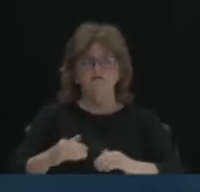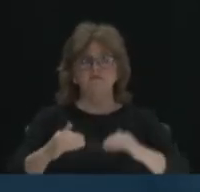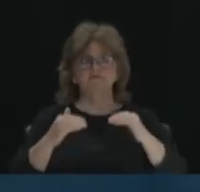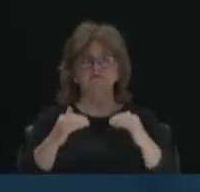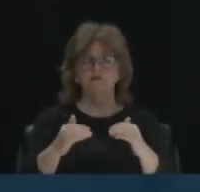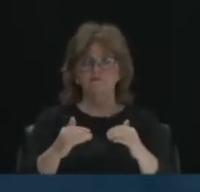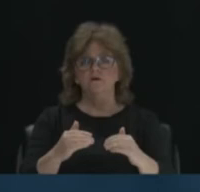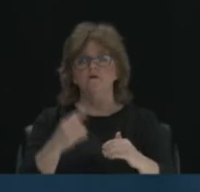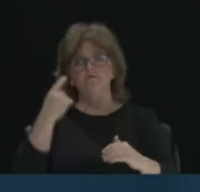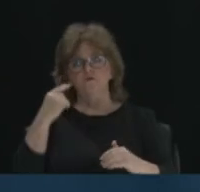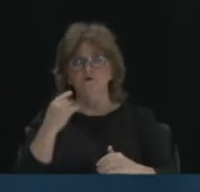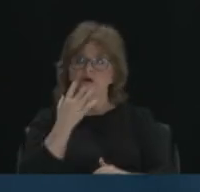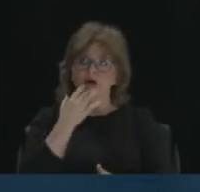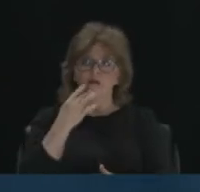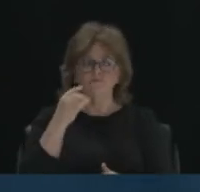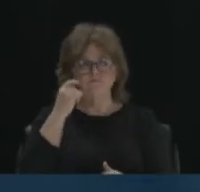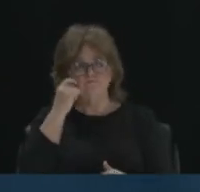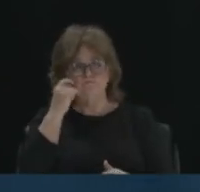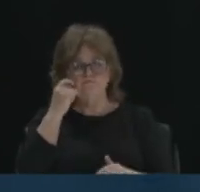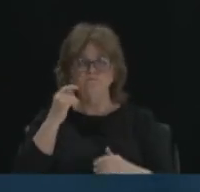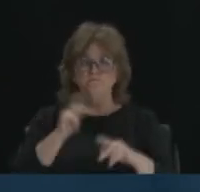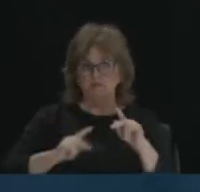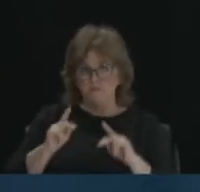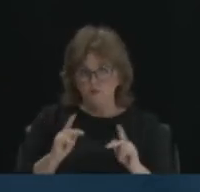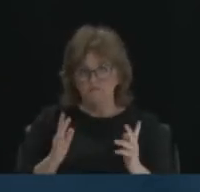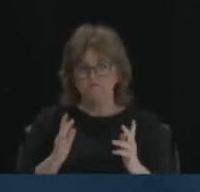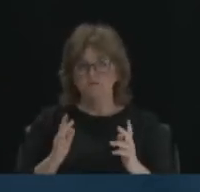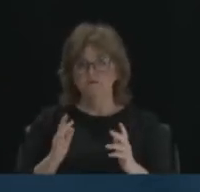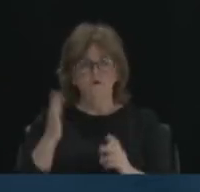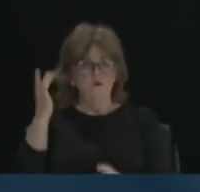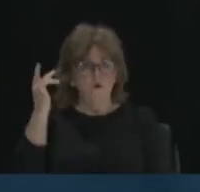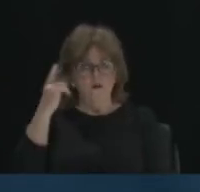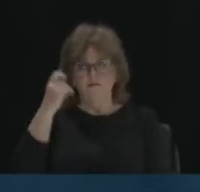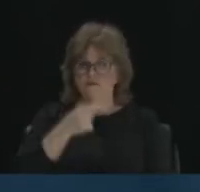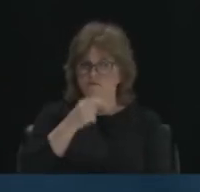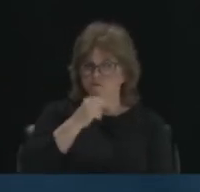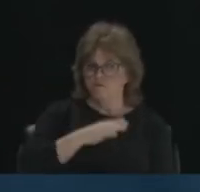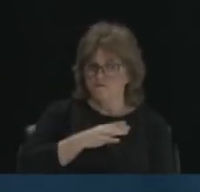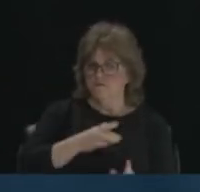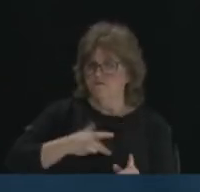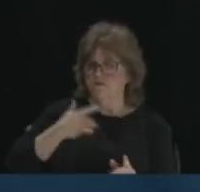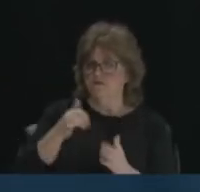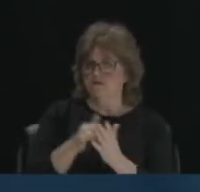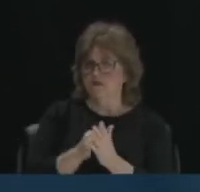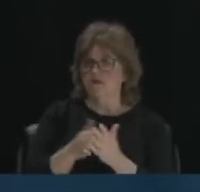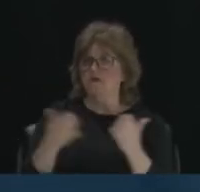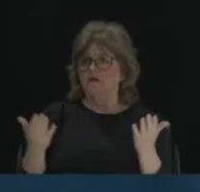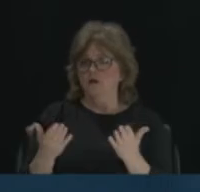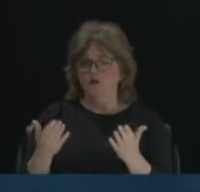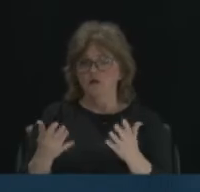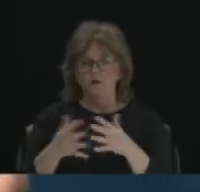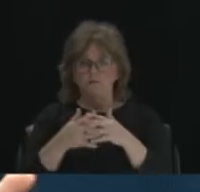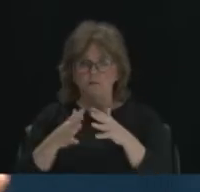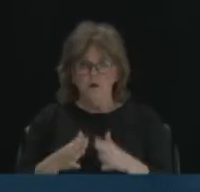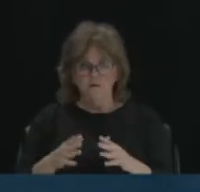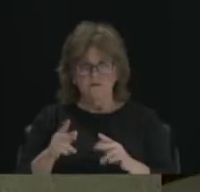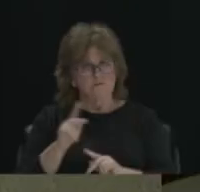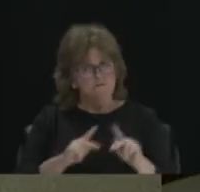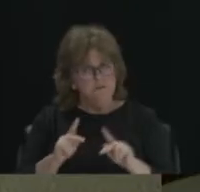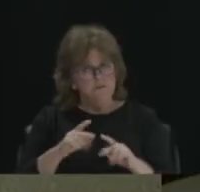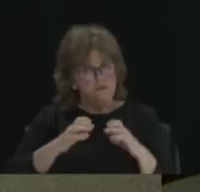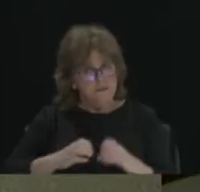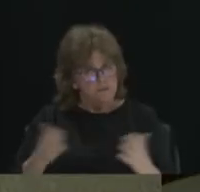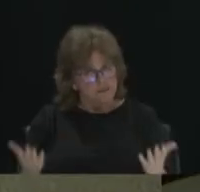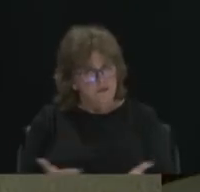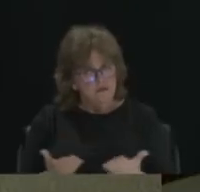Advancement of Color People. Because she felt like, well, you know, here's an American citizen or here are American citizens